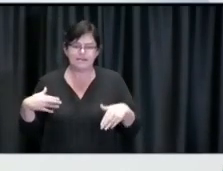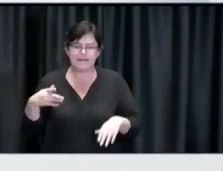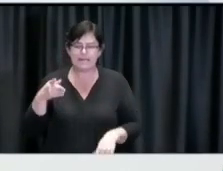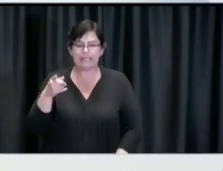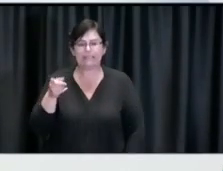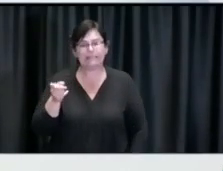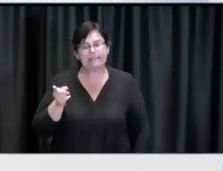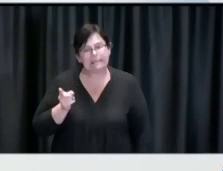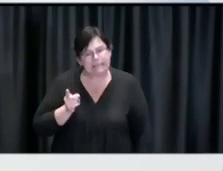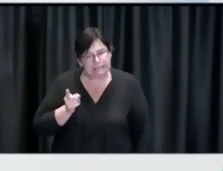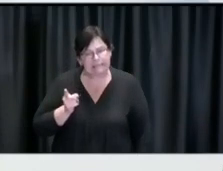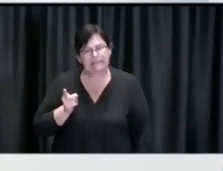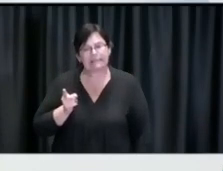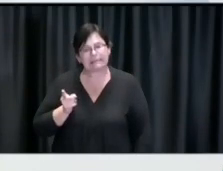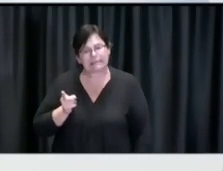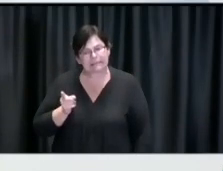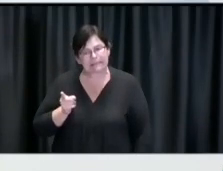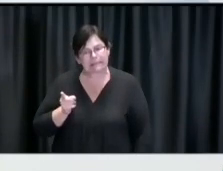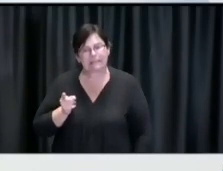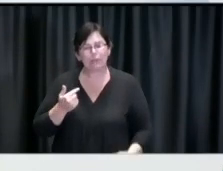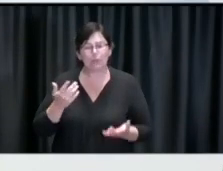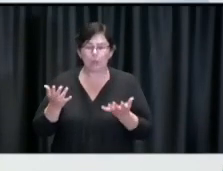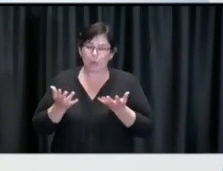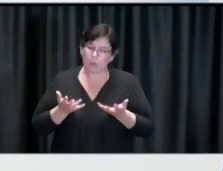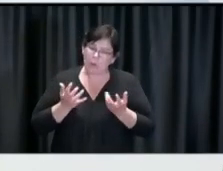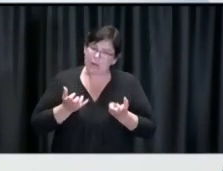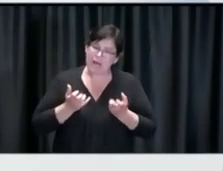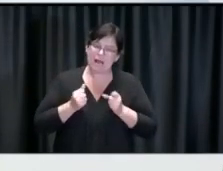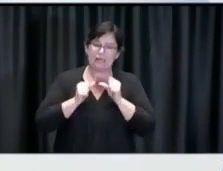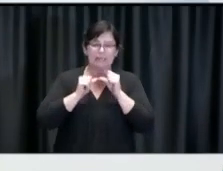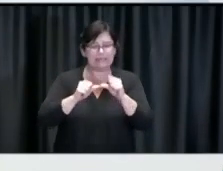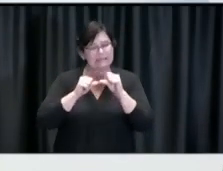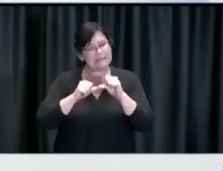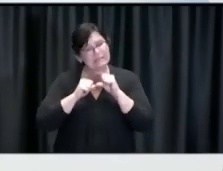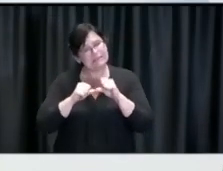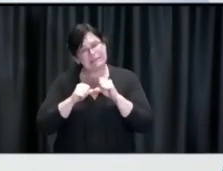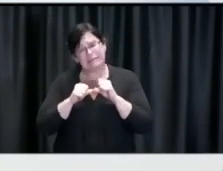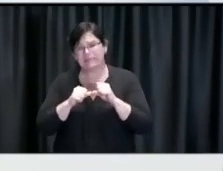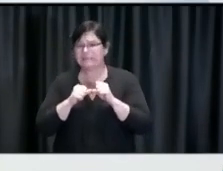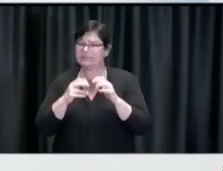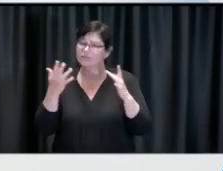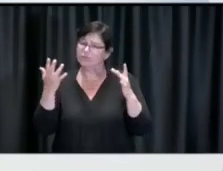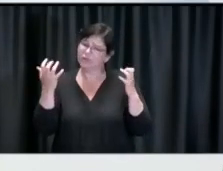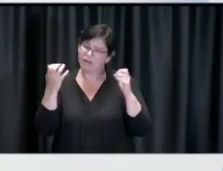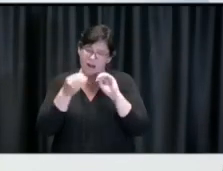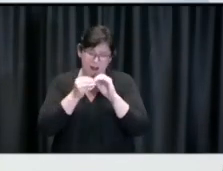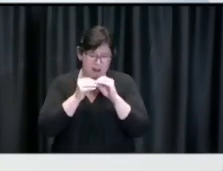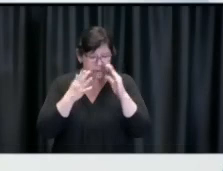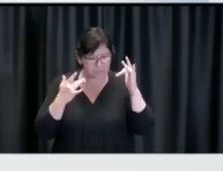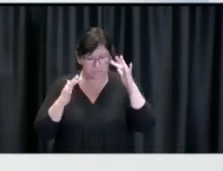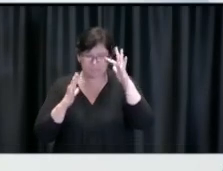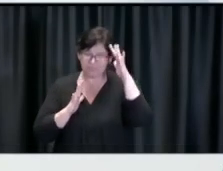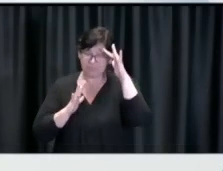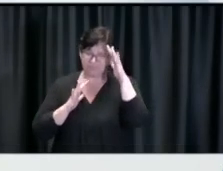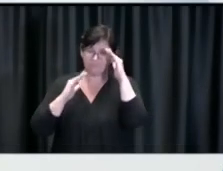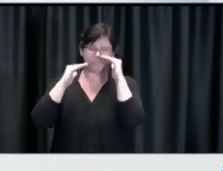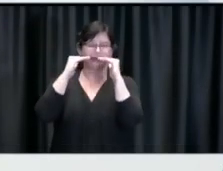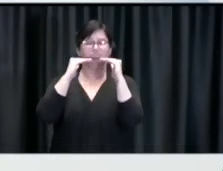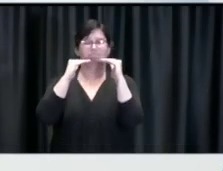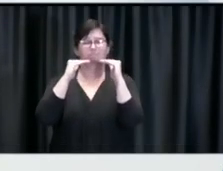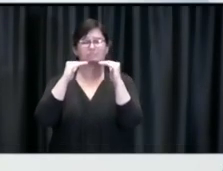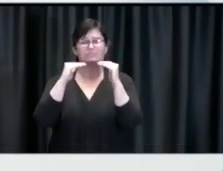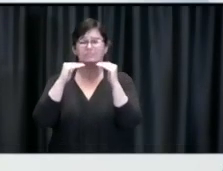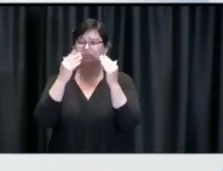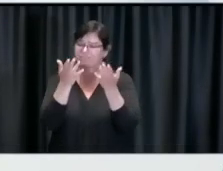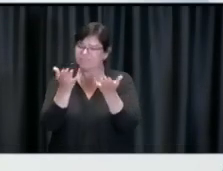progress and vaccination we've made is making a difference. We're healthier, we're safer,